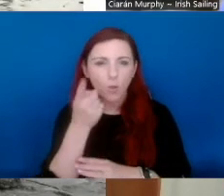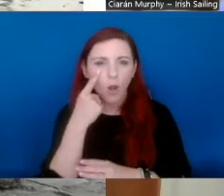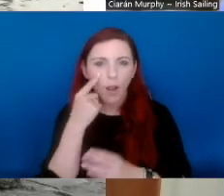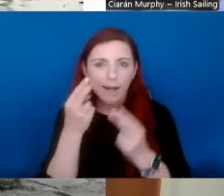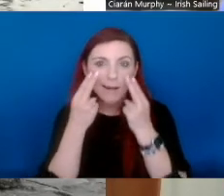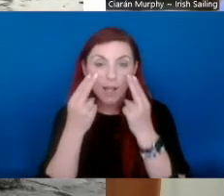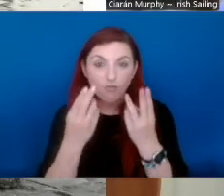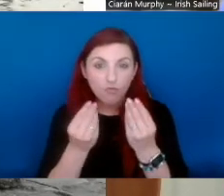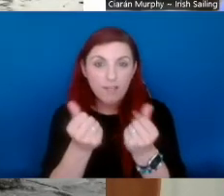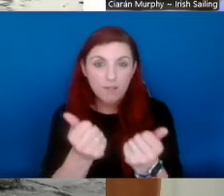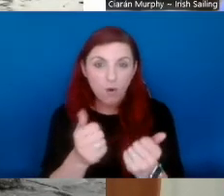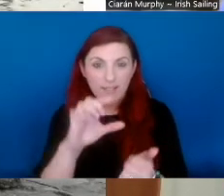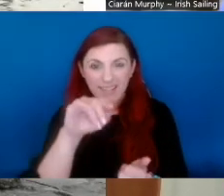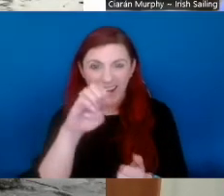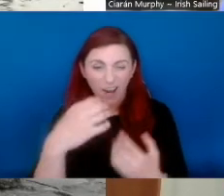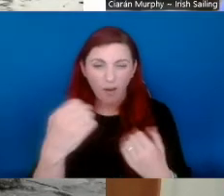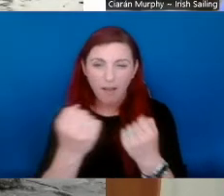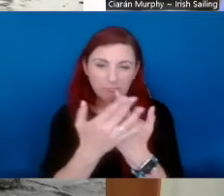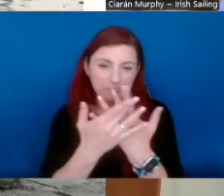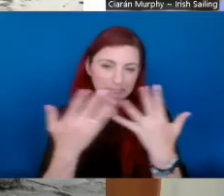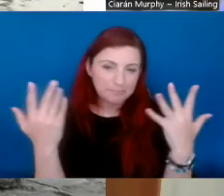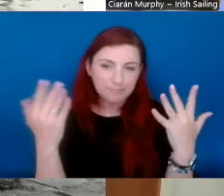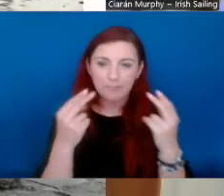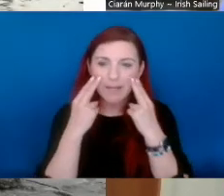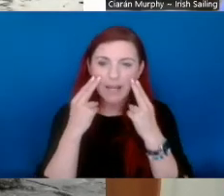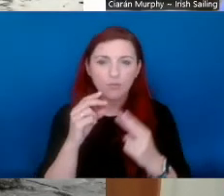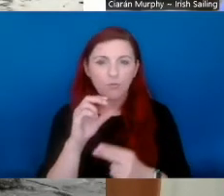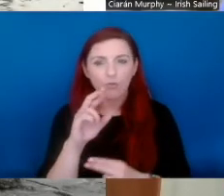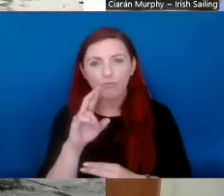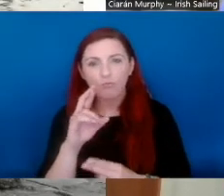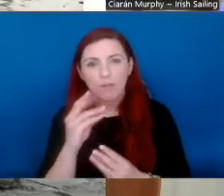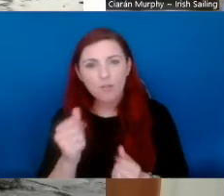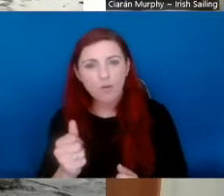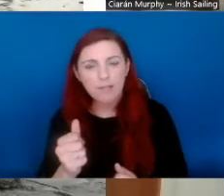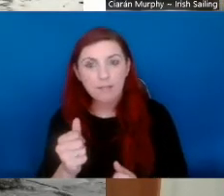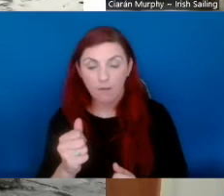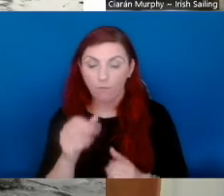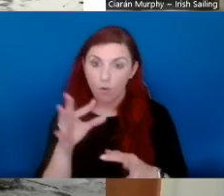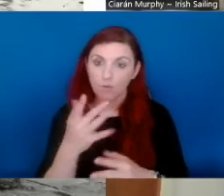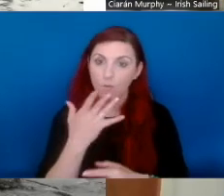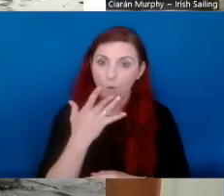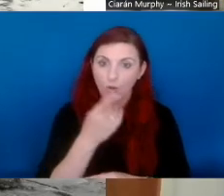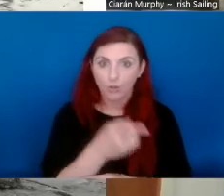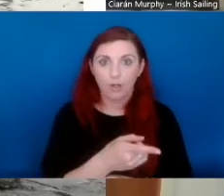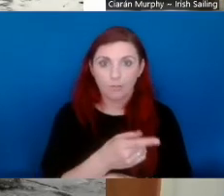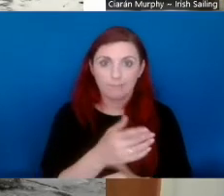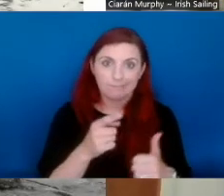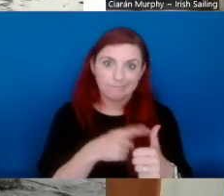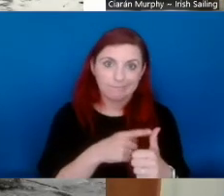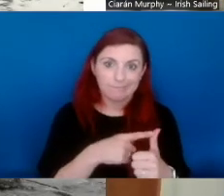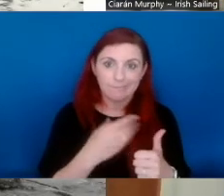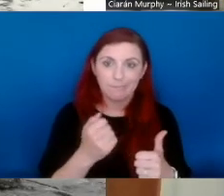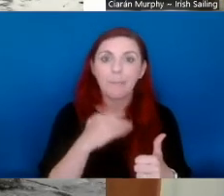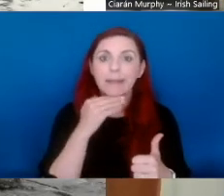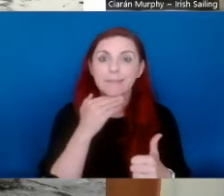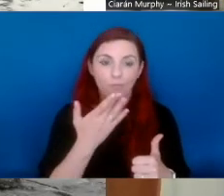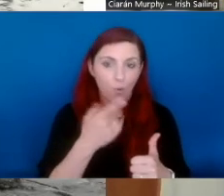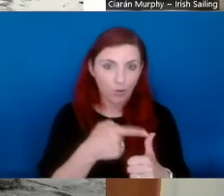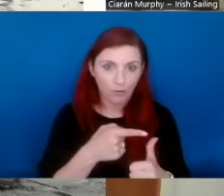I'm that question at me, Tomas, looking at the natural resources that Clare have.